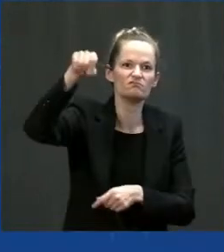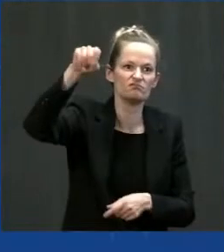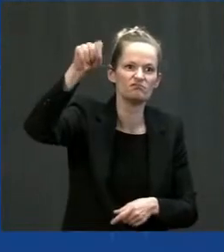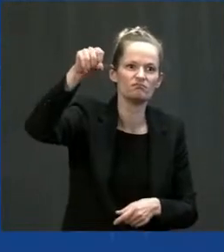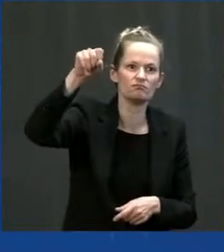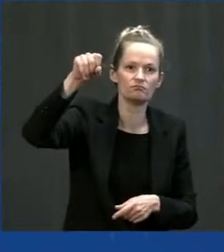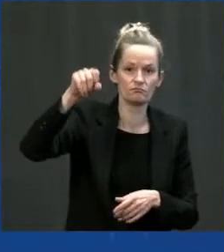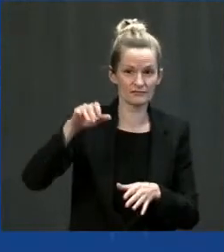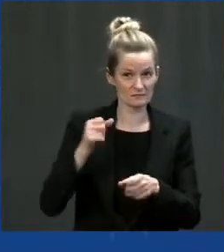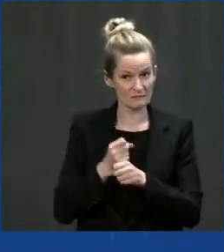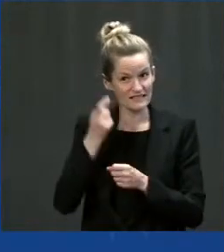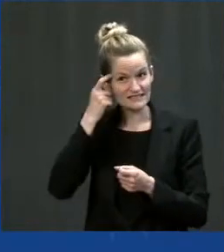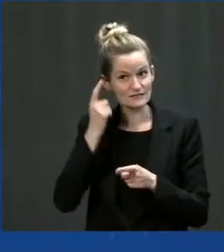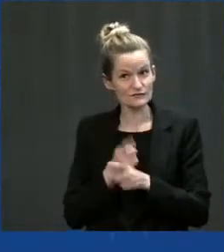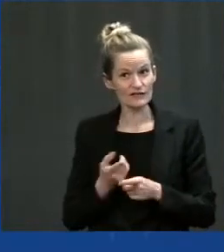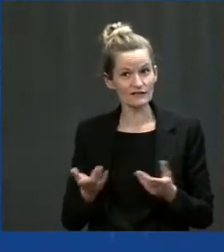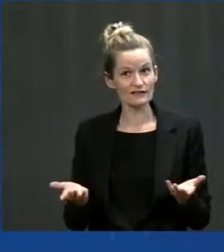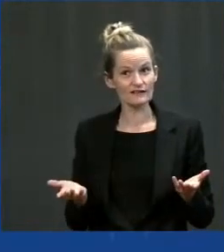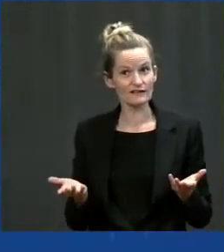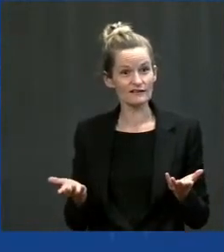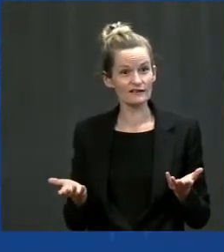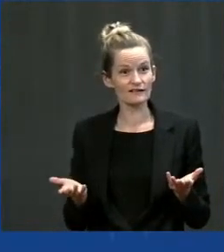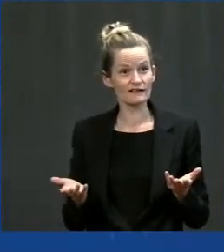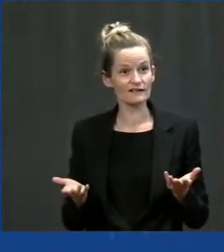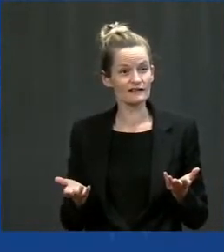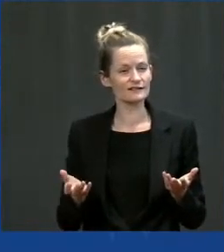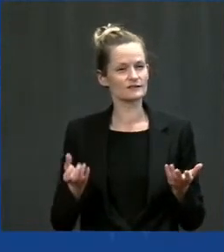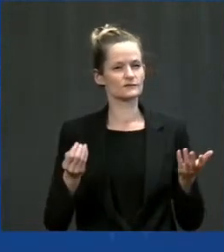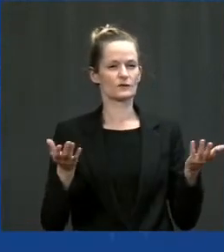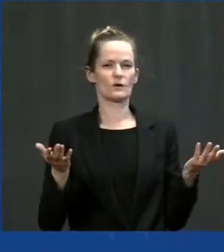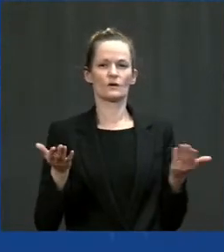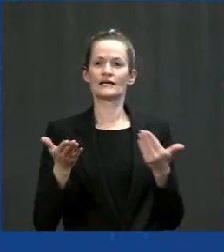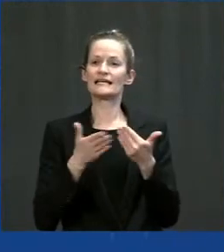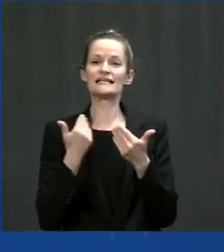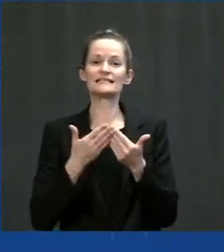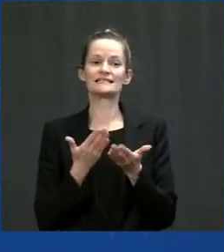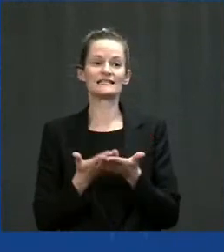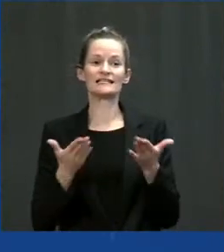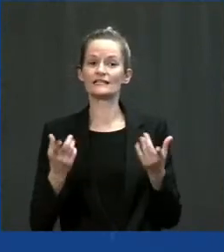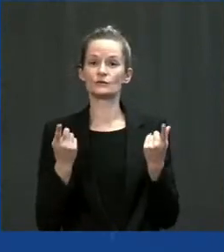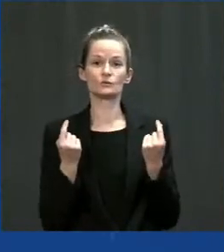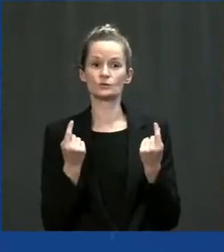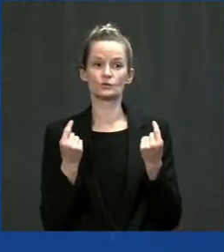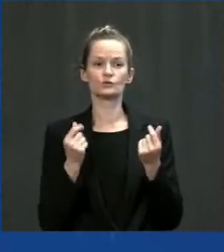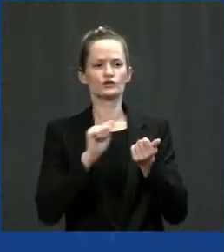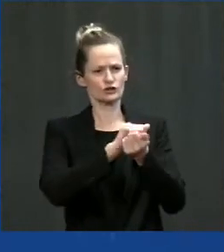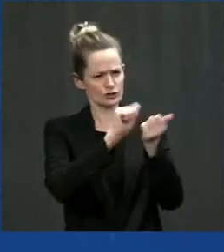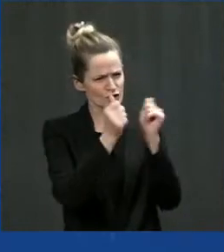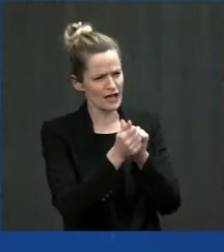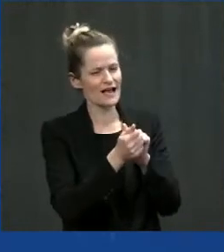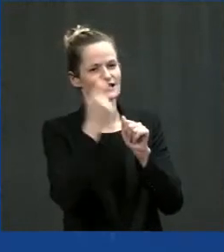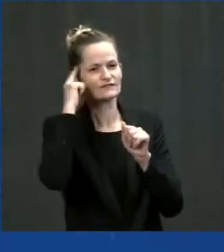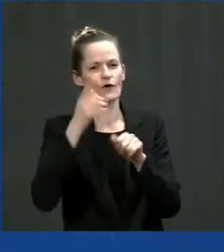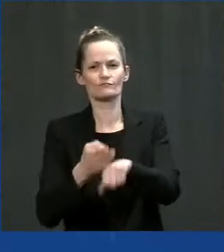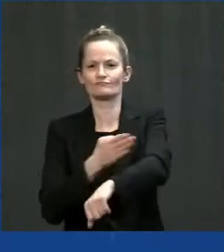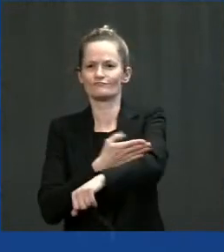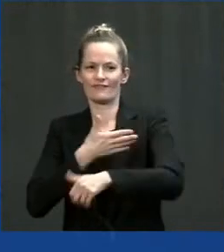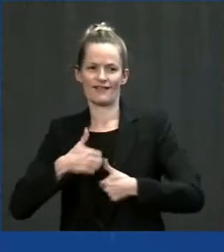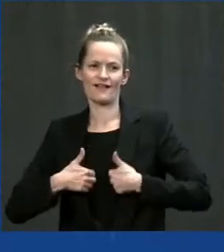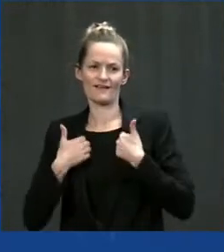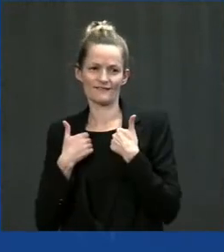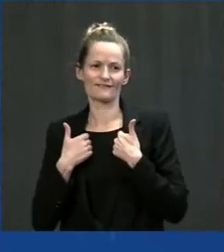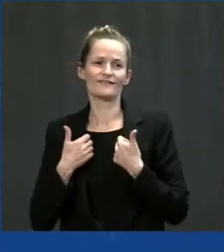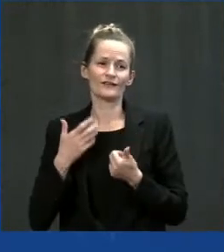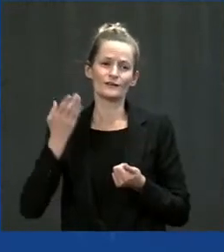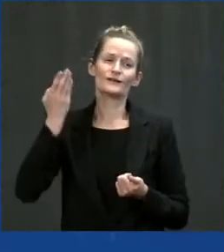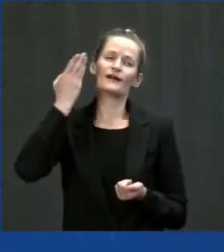of practical things to change the environment that people live in. So I and there's a lot more to do, I know. And we